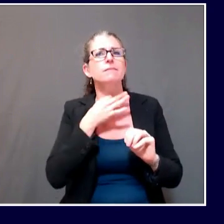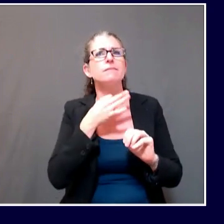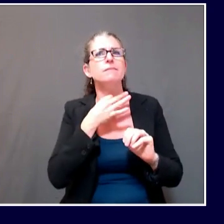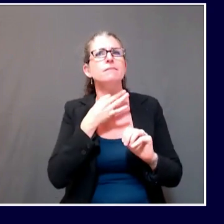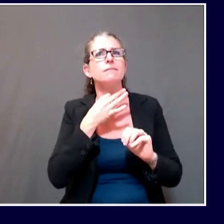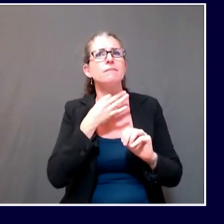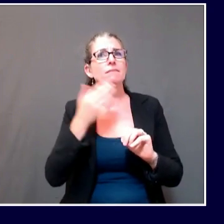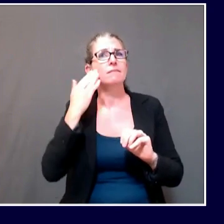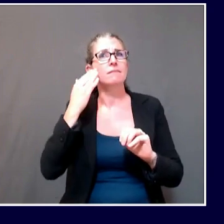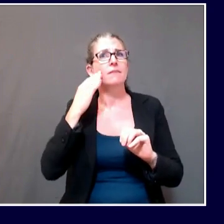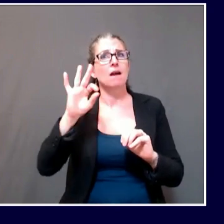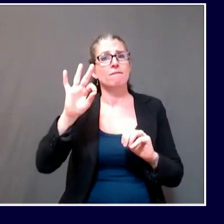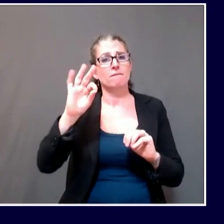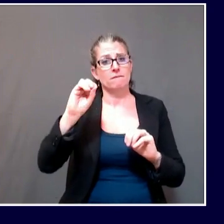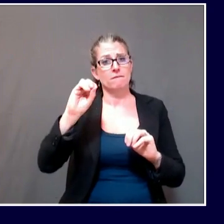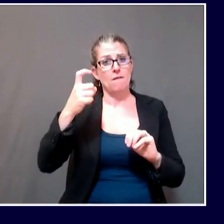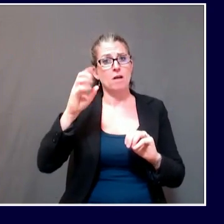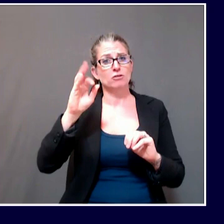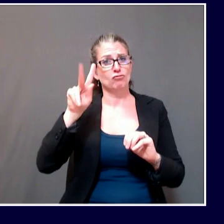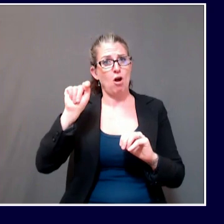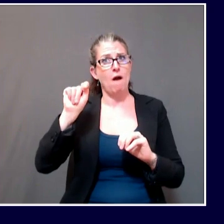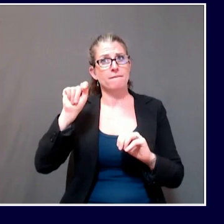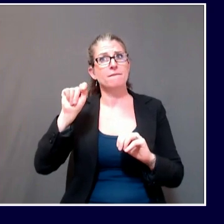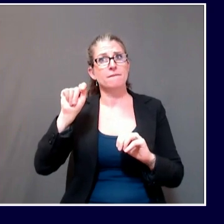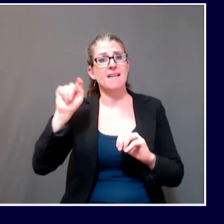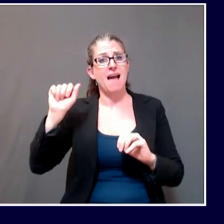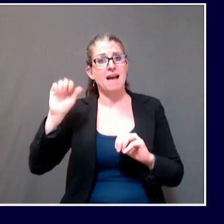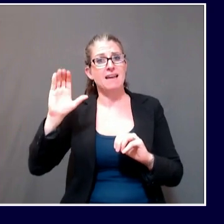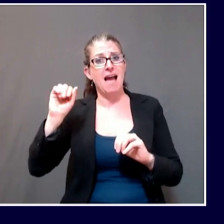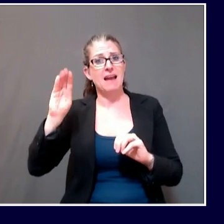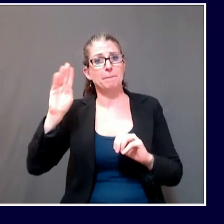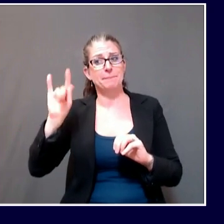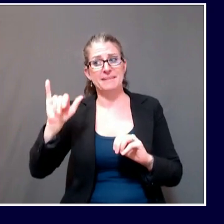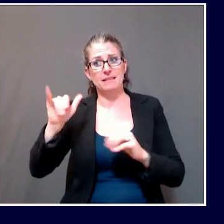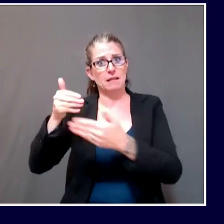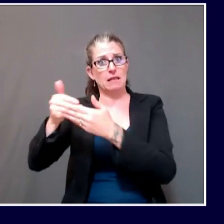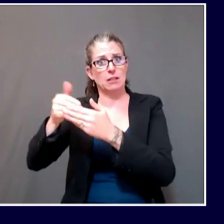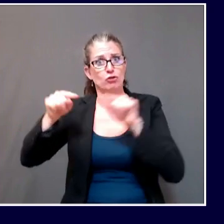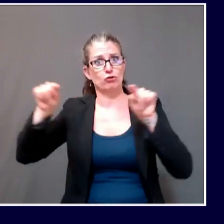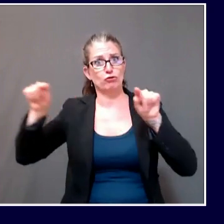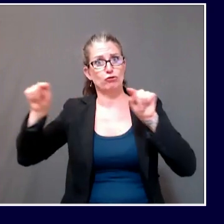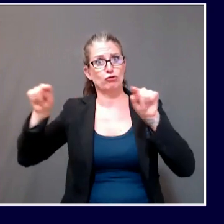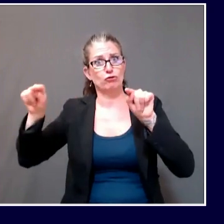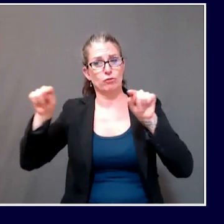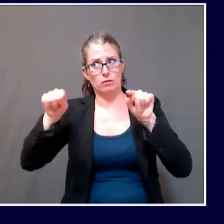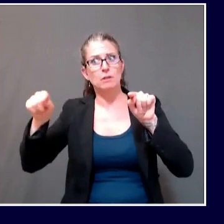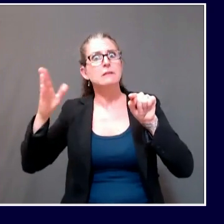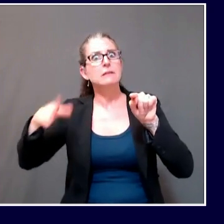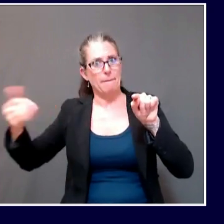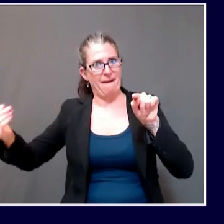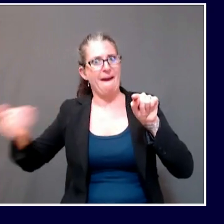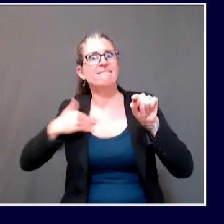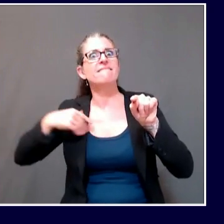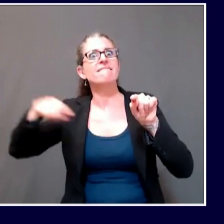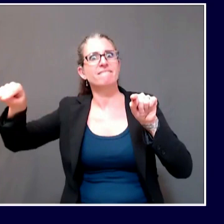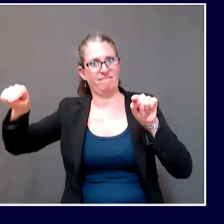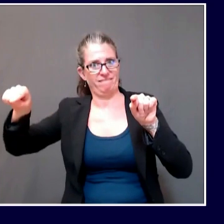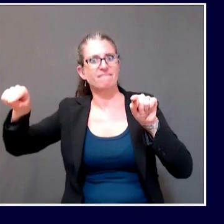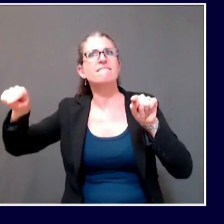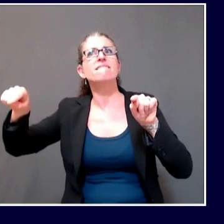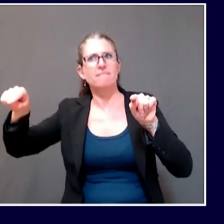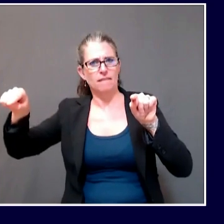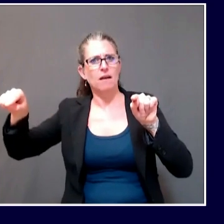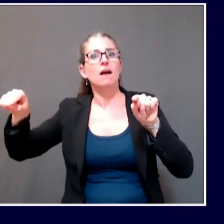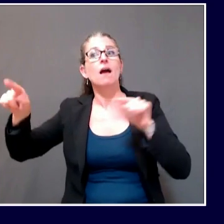those that tested positive are student athletes. Is there any knowledge on how that might affect school sports, seeing as the main principals association I know